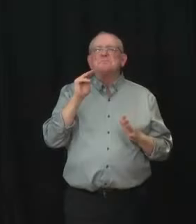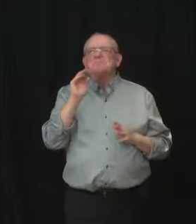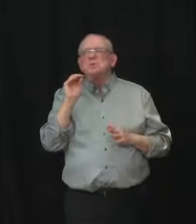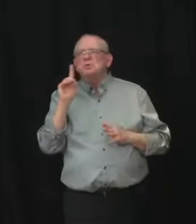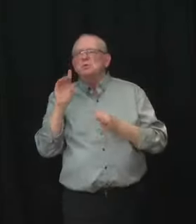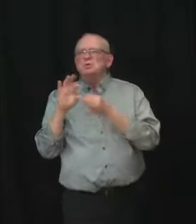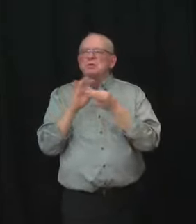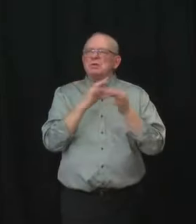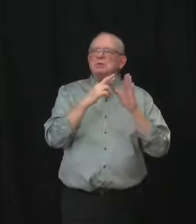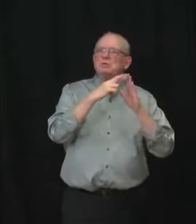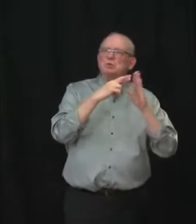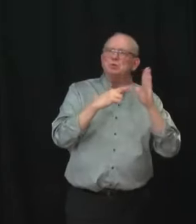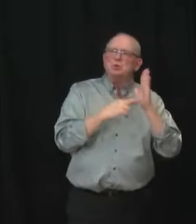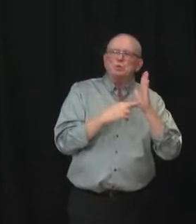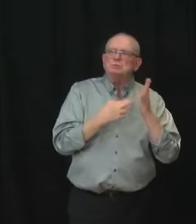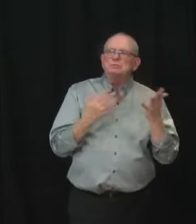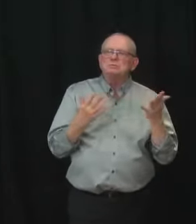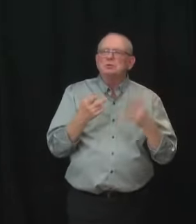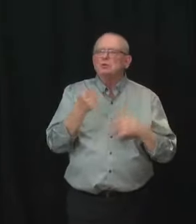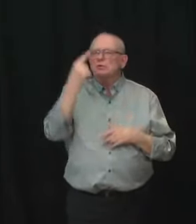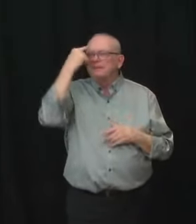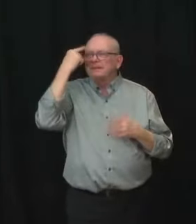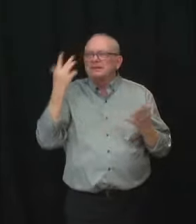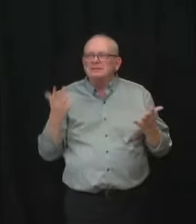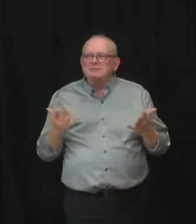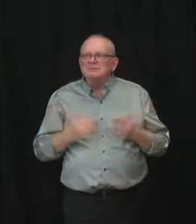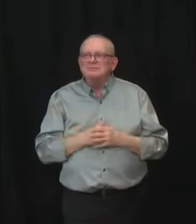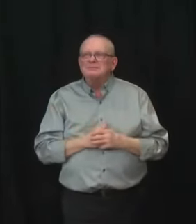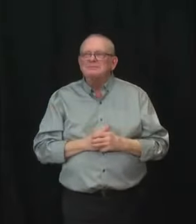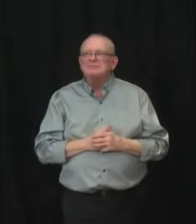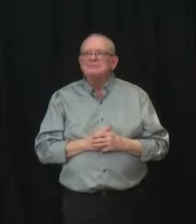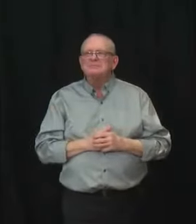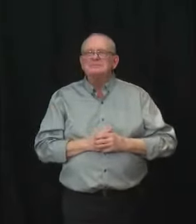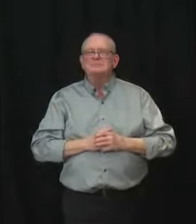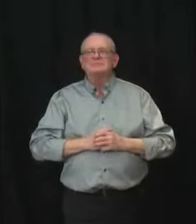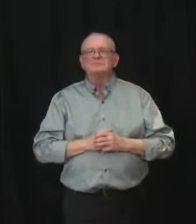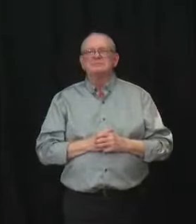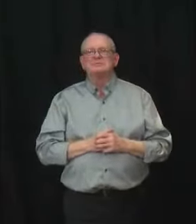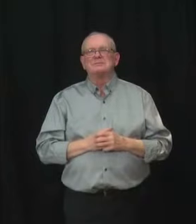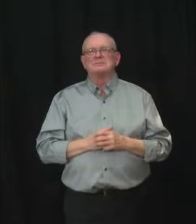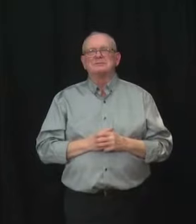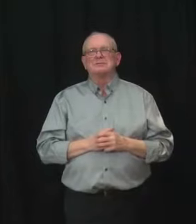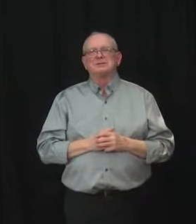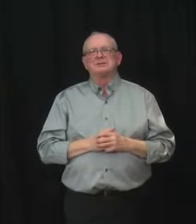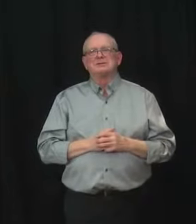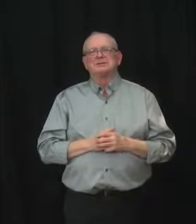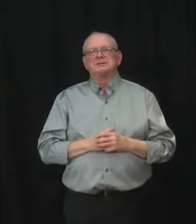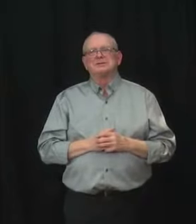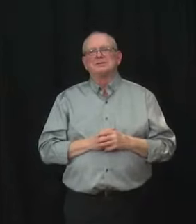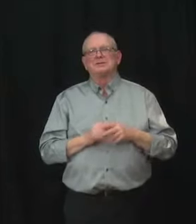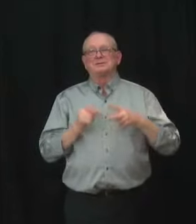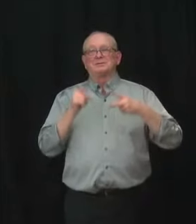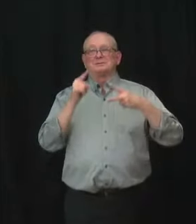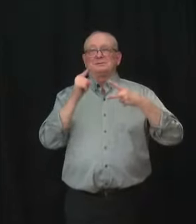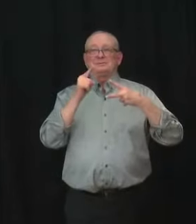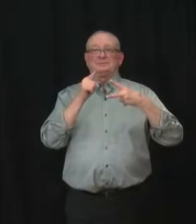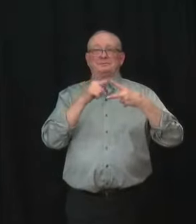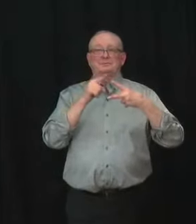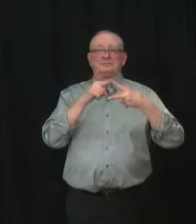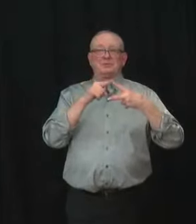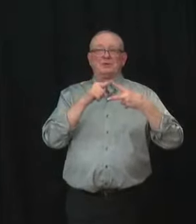trend in hospitalizations is going to go down? And do you, what do you see as the prevailing mood of Albertans?